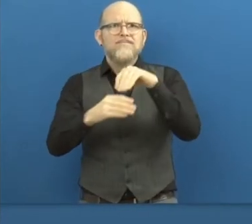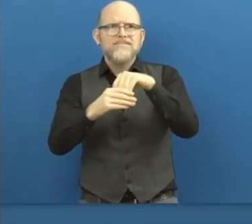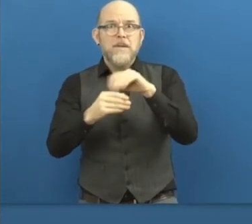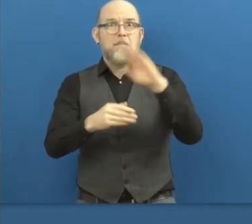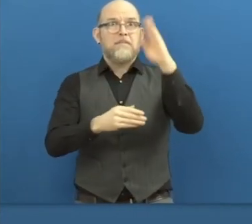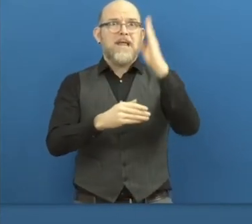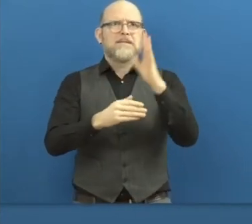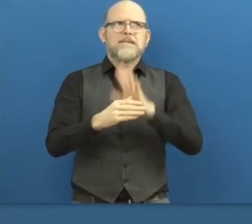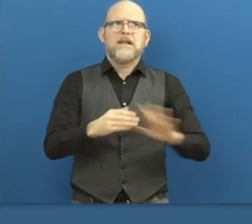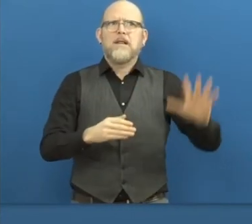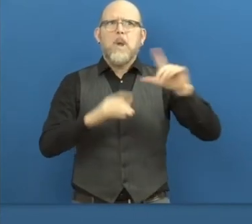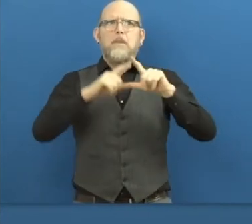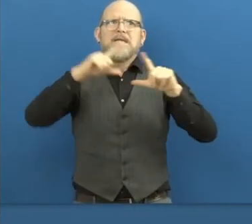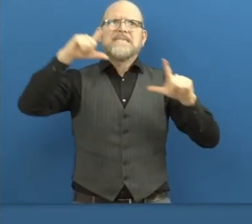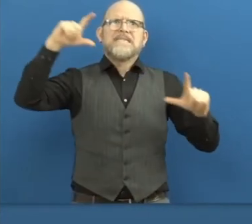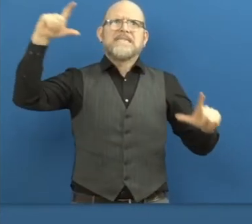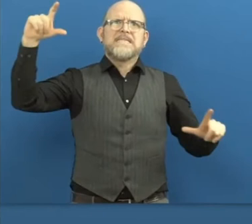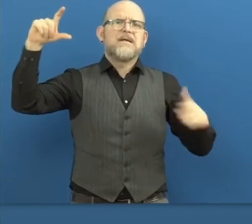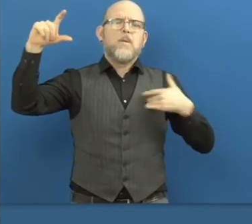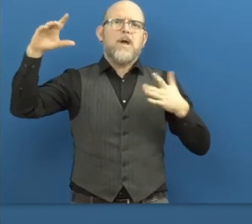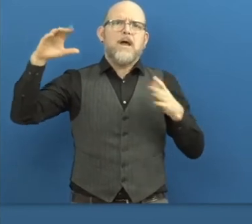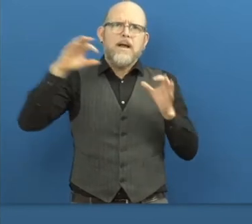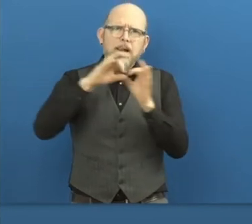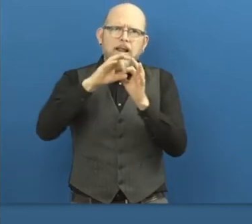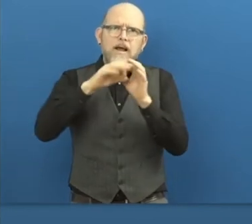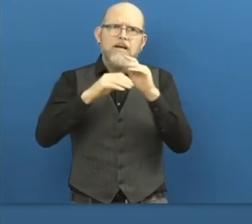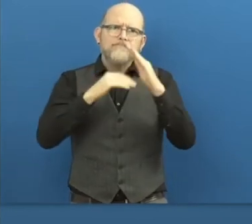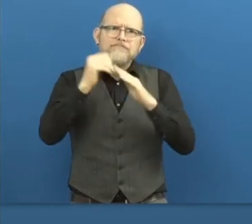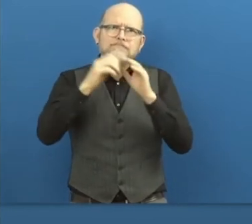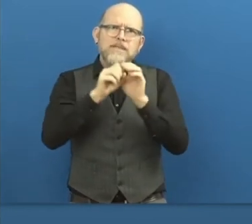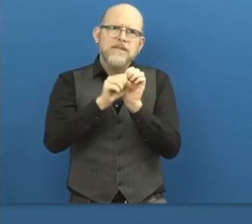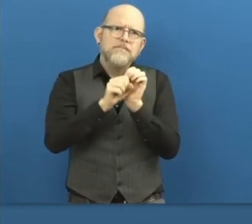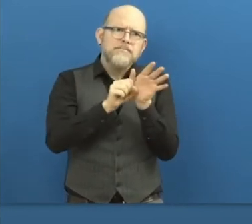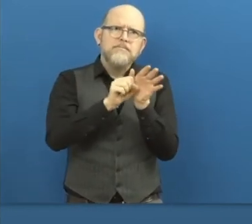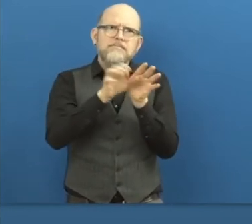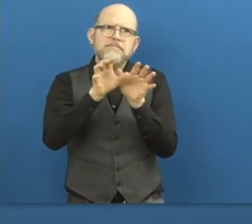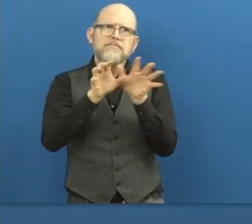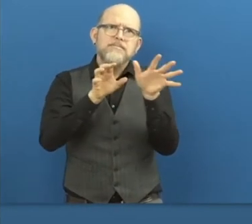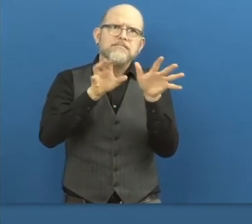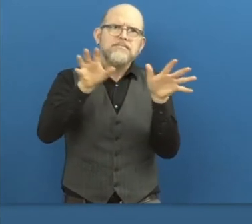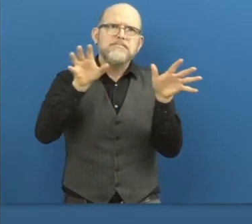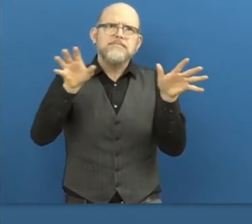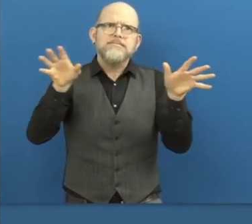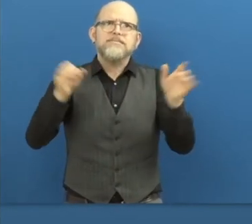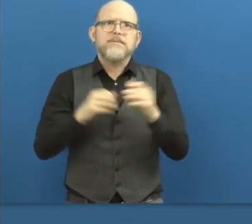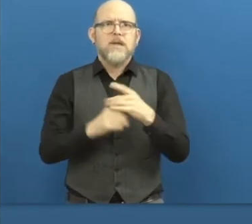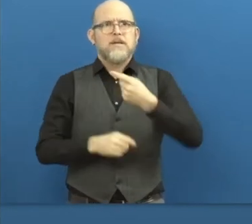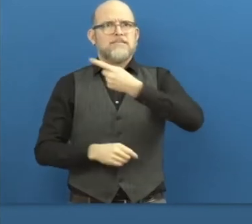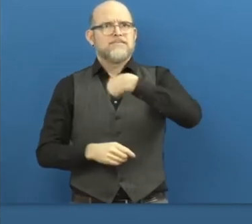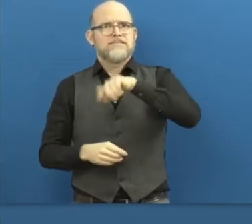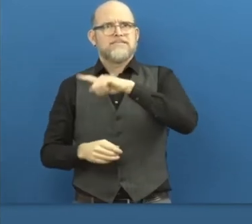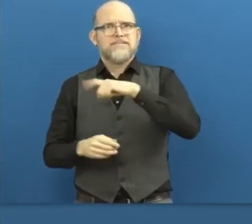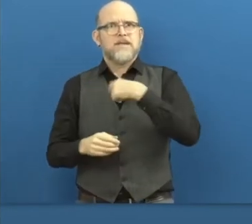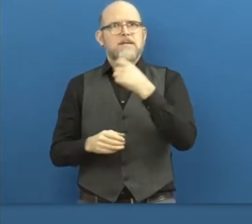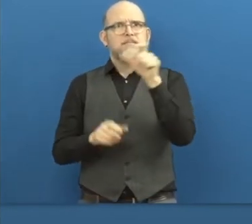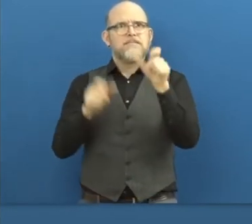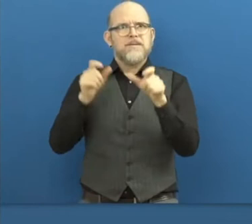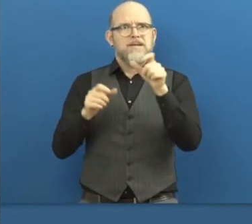large country to get closer and scale our impact. Our recruitment platform,